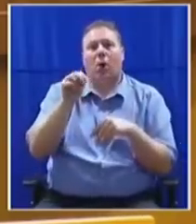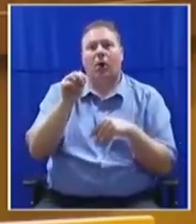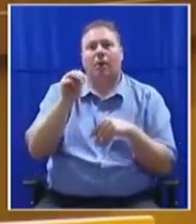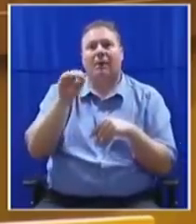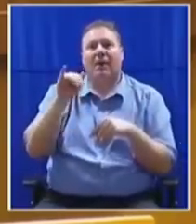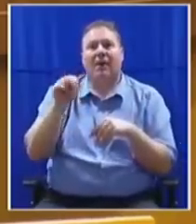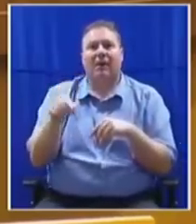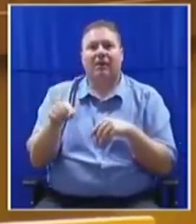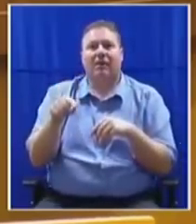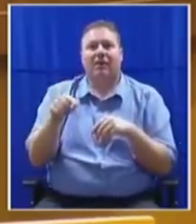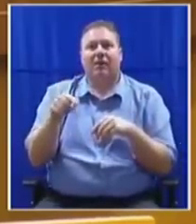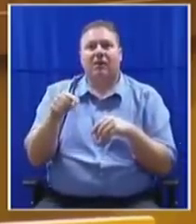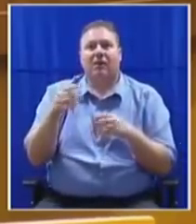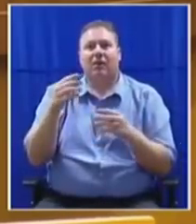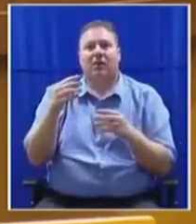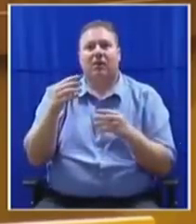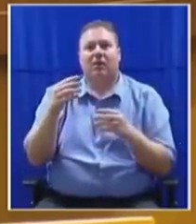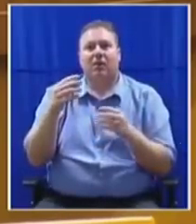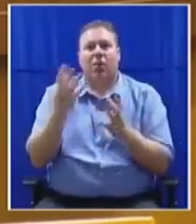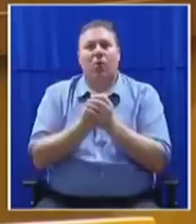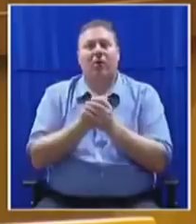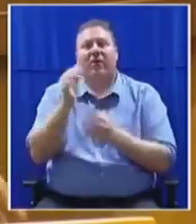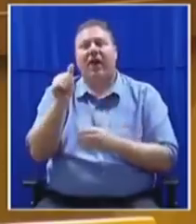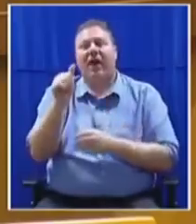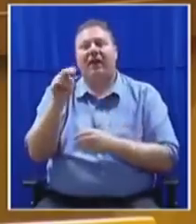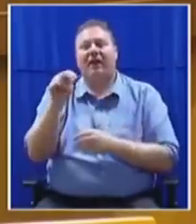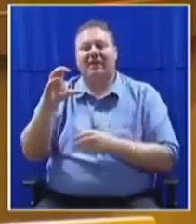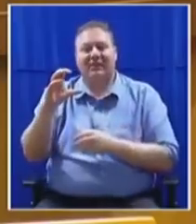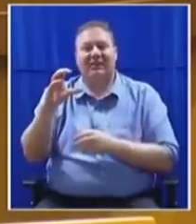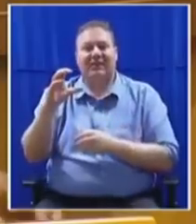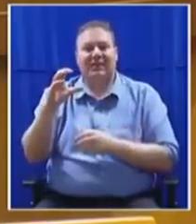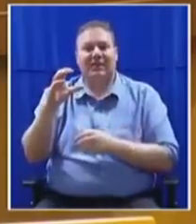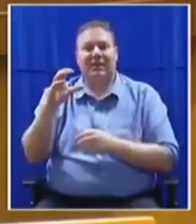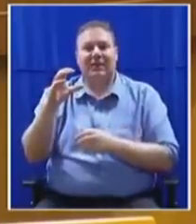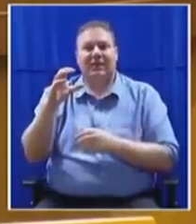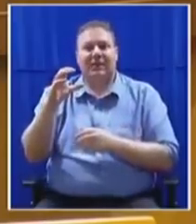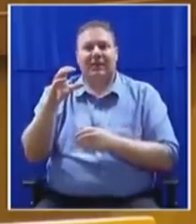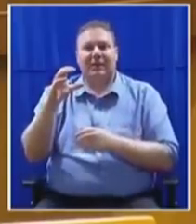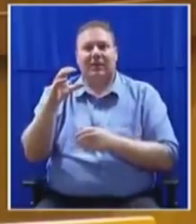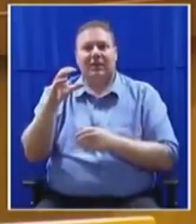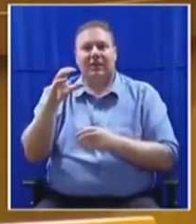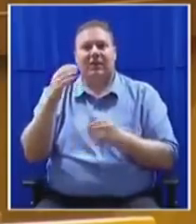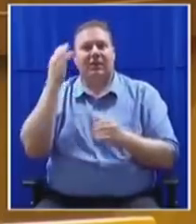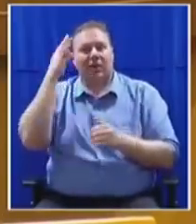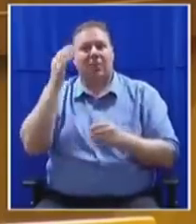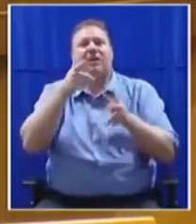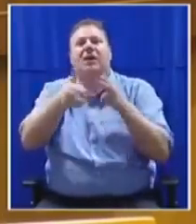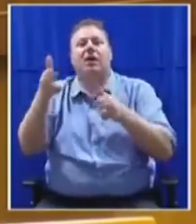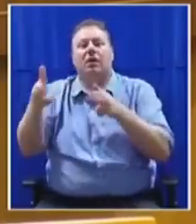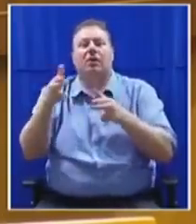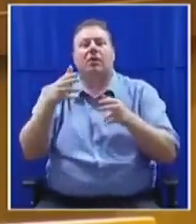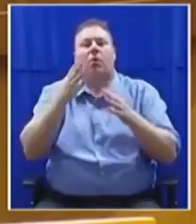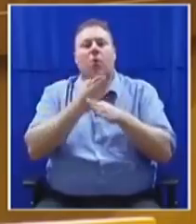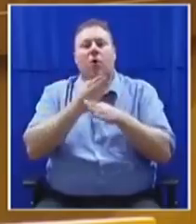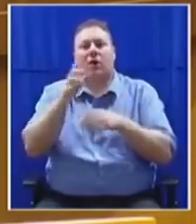ANC government killed workers in Maragana in 2012. It's Rio Tinto, it's Glienko, which is one of the most sophisticated